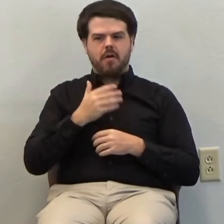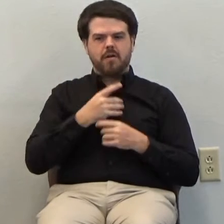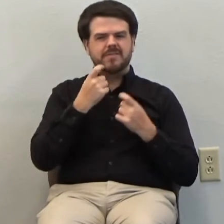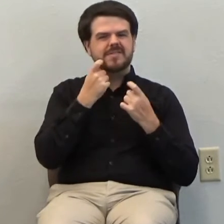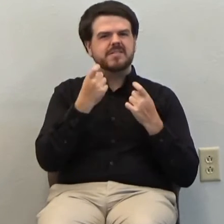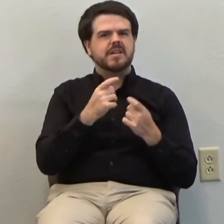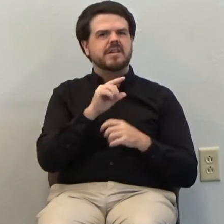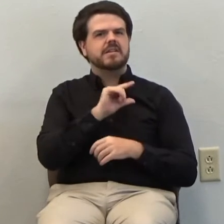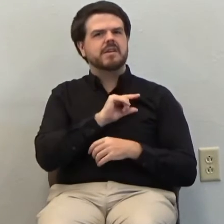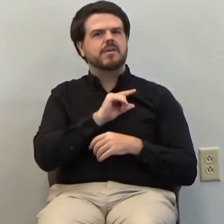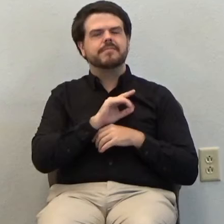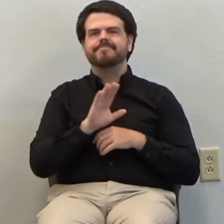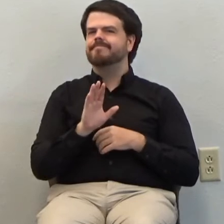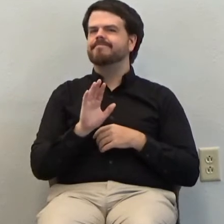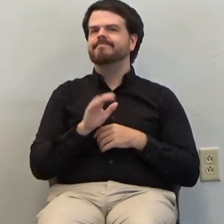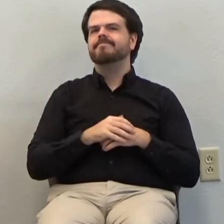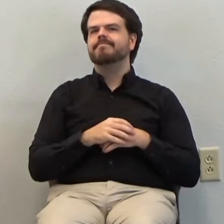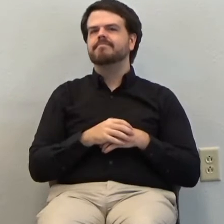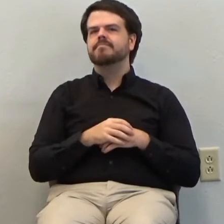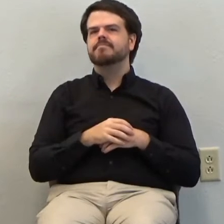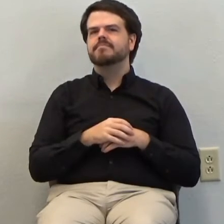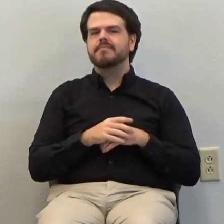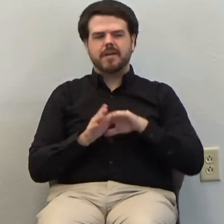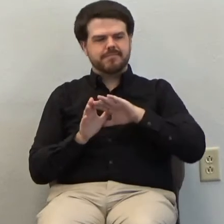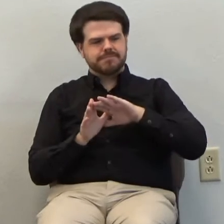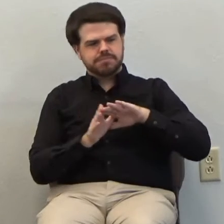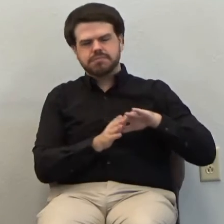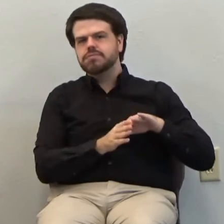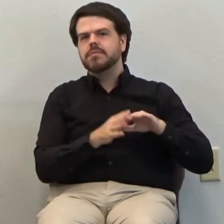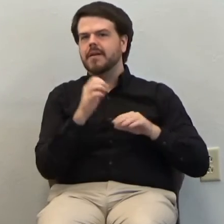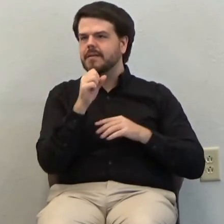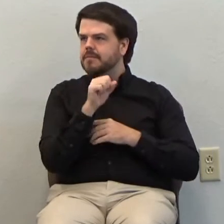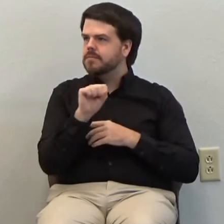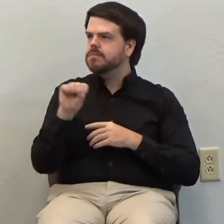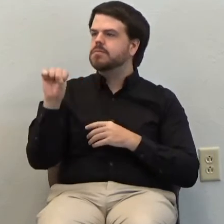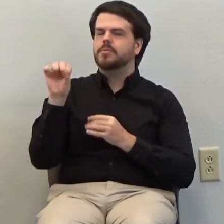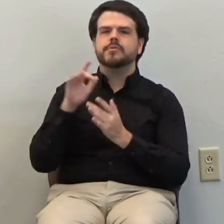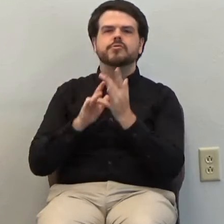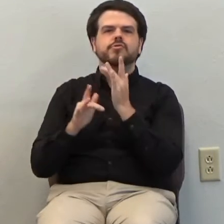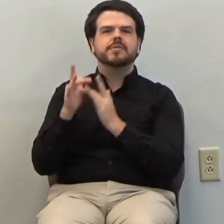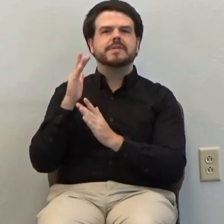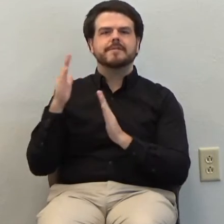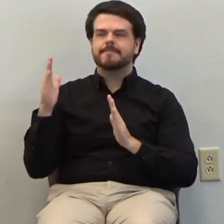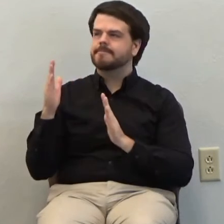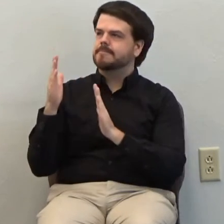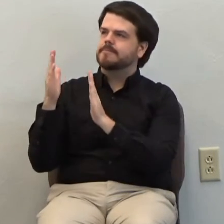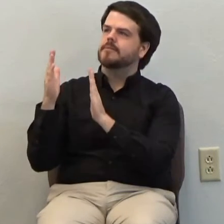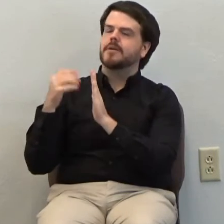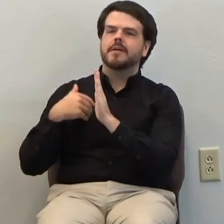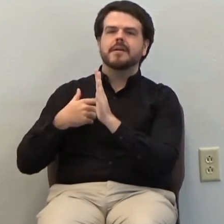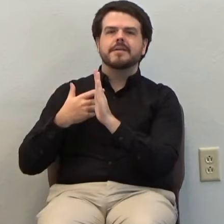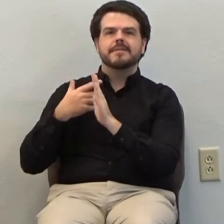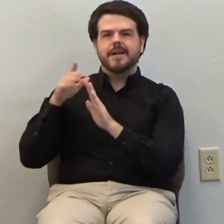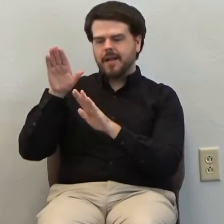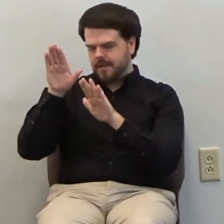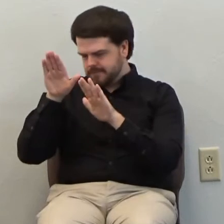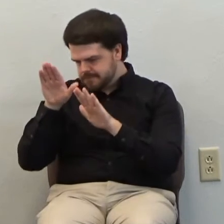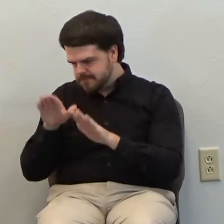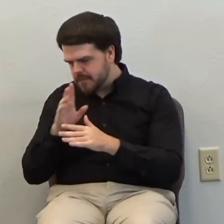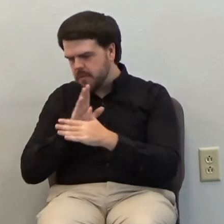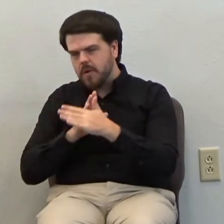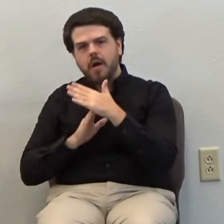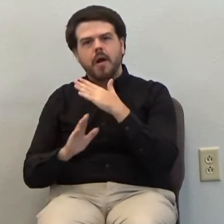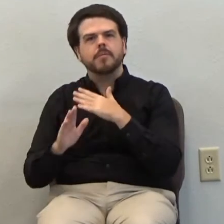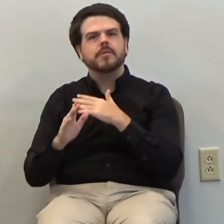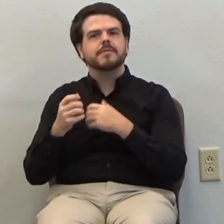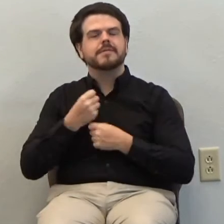instead, let us turn to Jesus. Let us face Him and with bowed, humbled hearts confess our